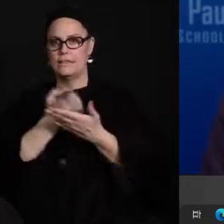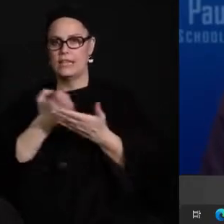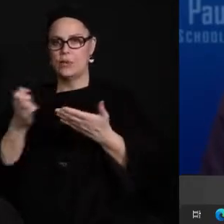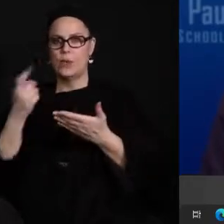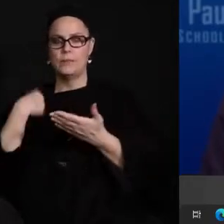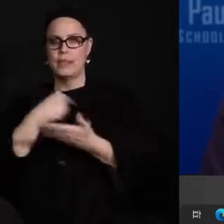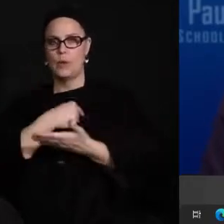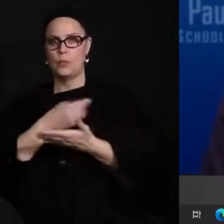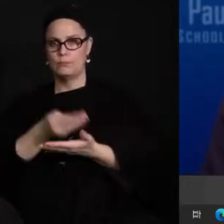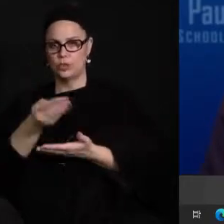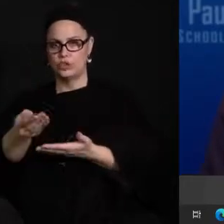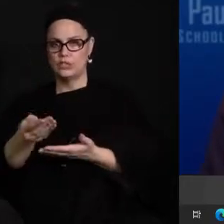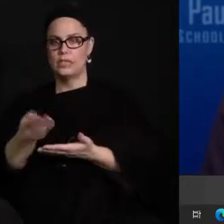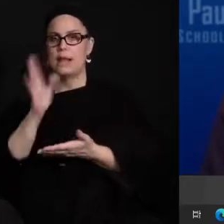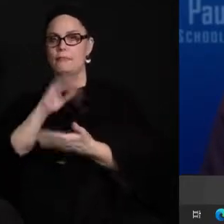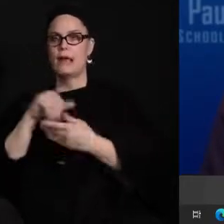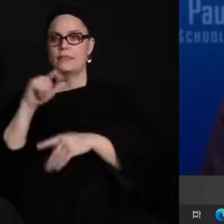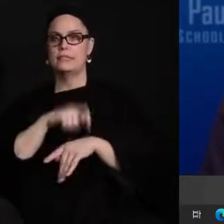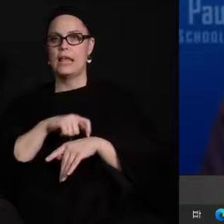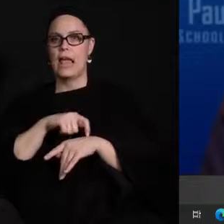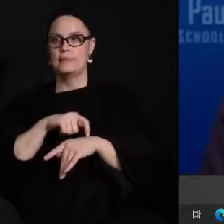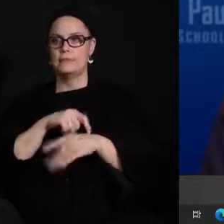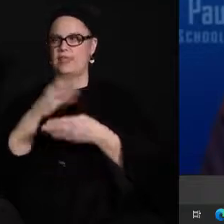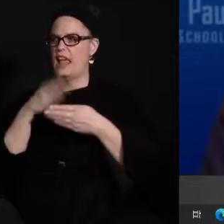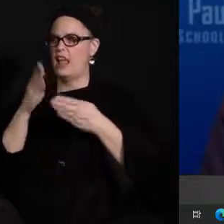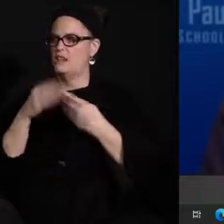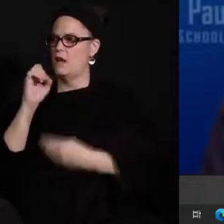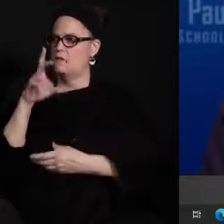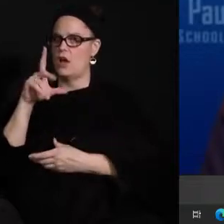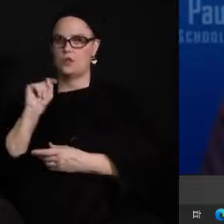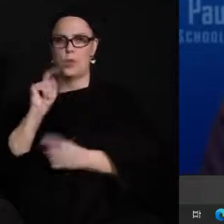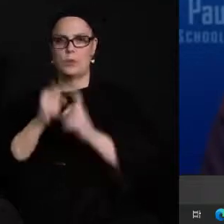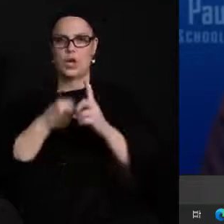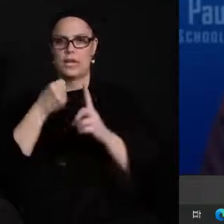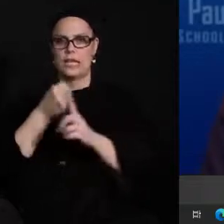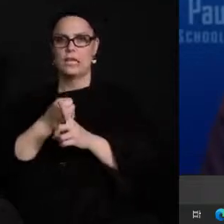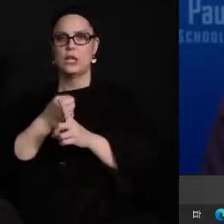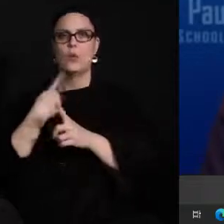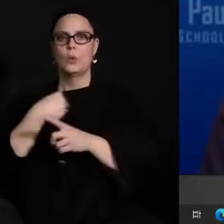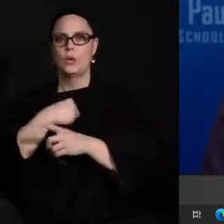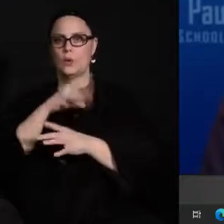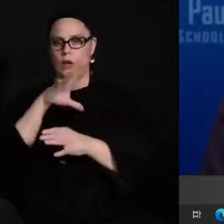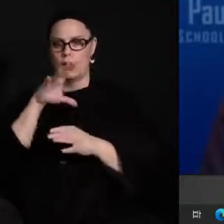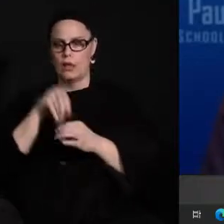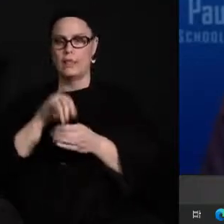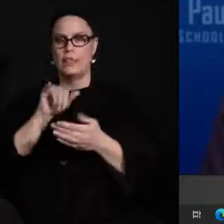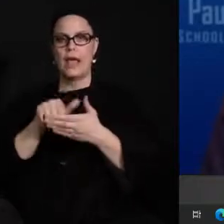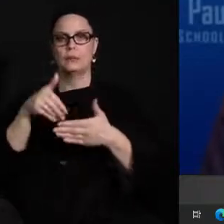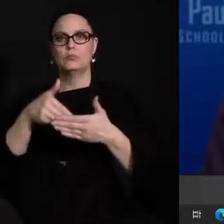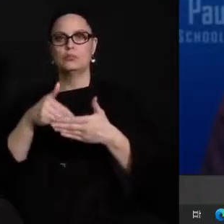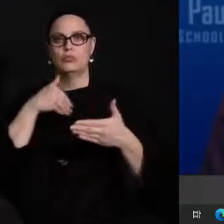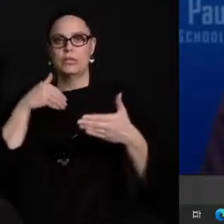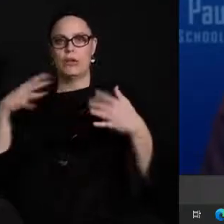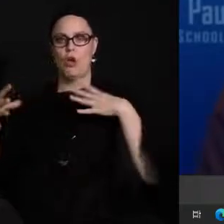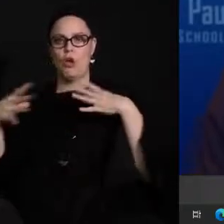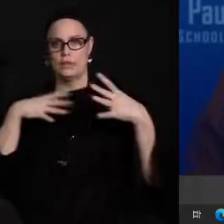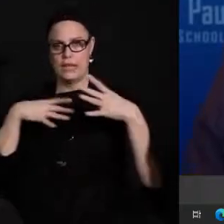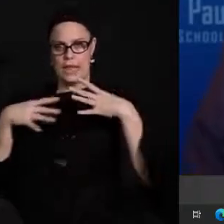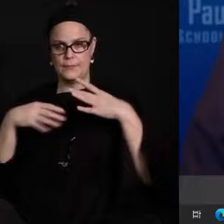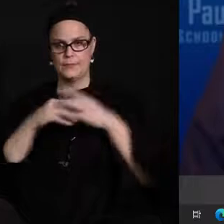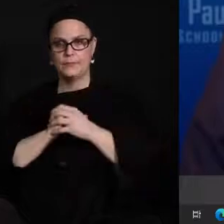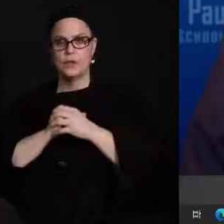purchased and by the time um the end of october hit uh we were in that pre-holiday surge in cases